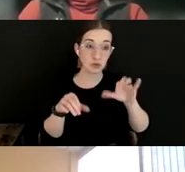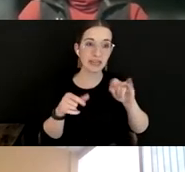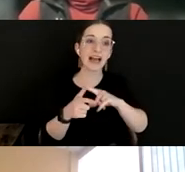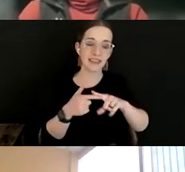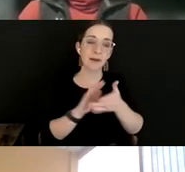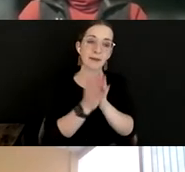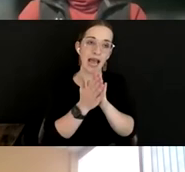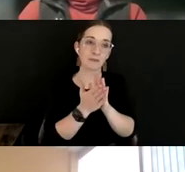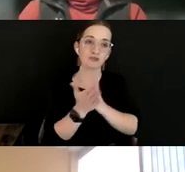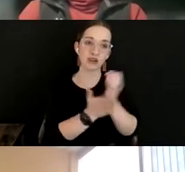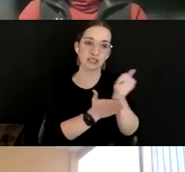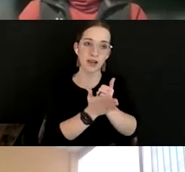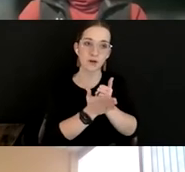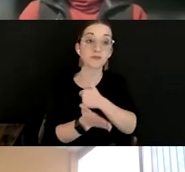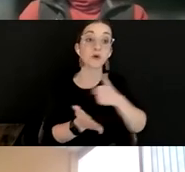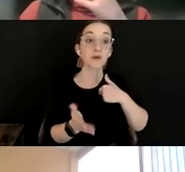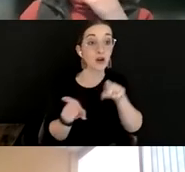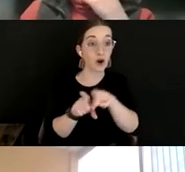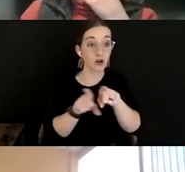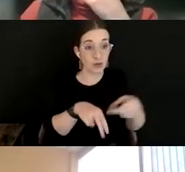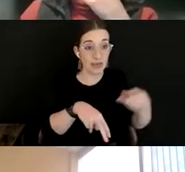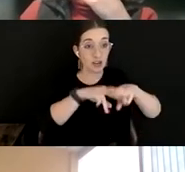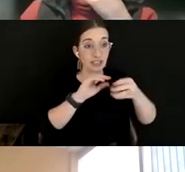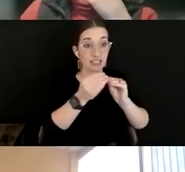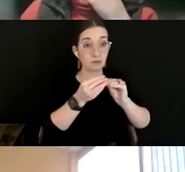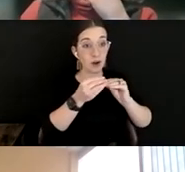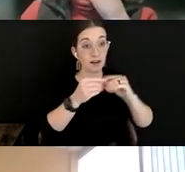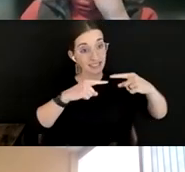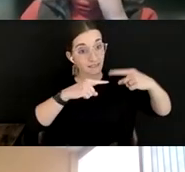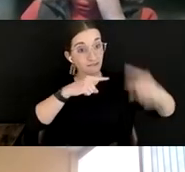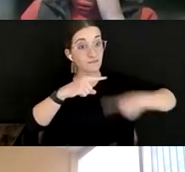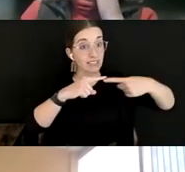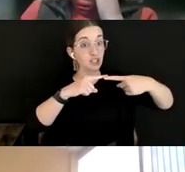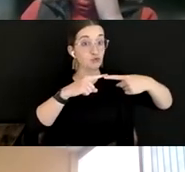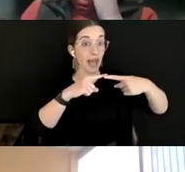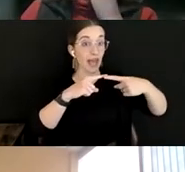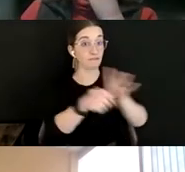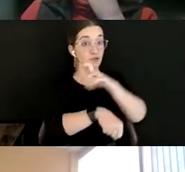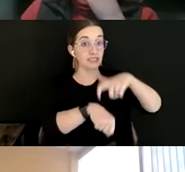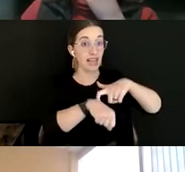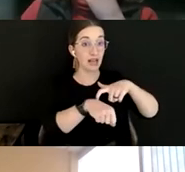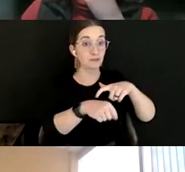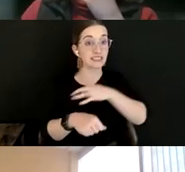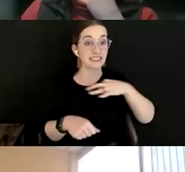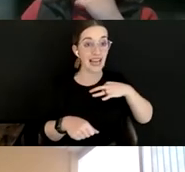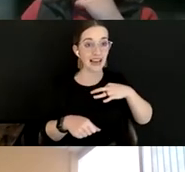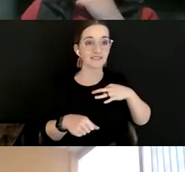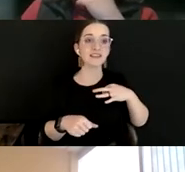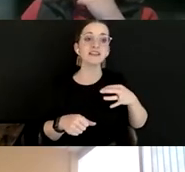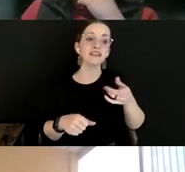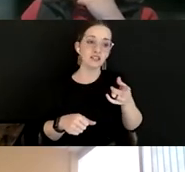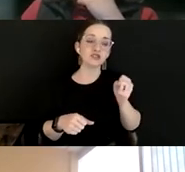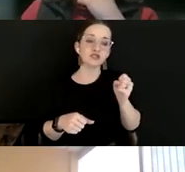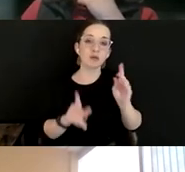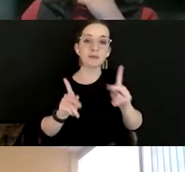increased the number of full-time year-round staff. So we didn't have as many people coming on and leaving and coming on and leaving so that they could get benefits. They could